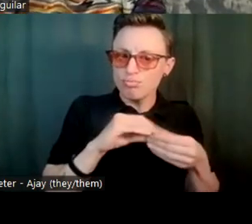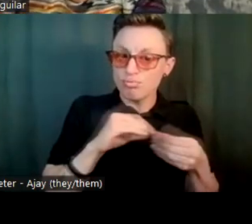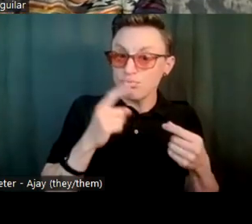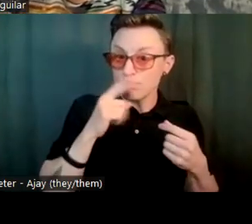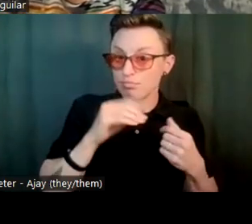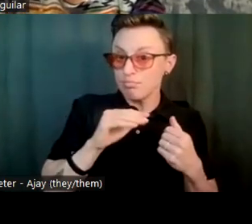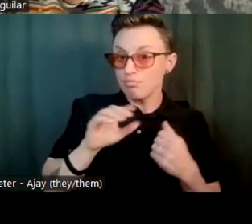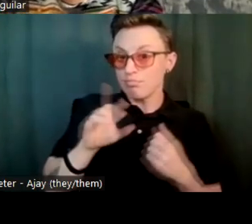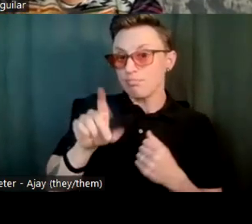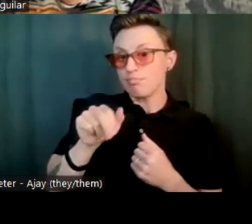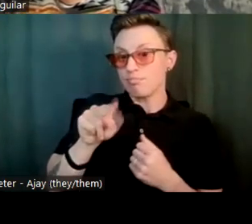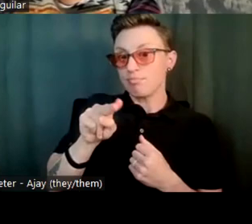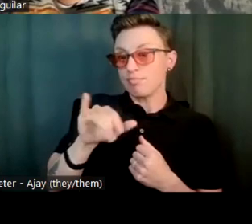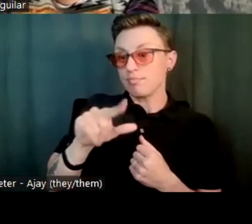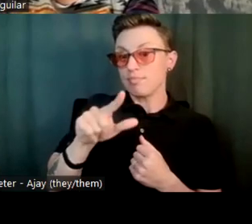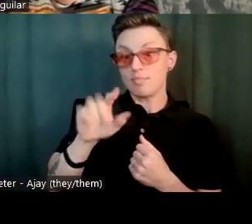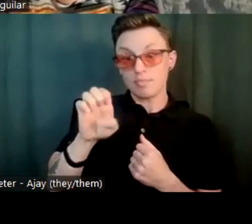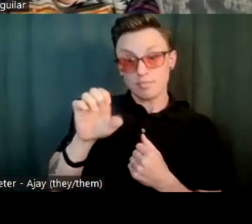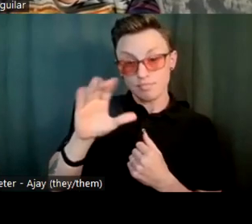sharing.